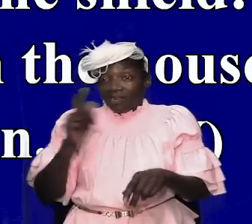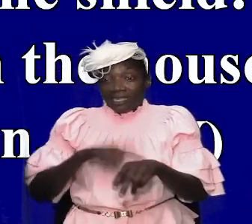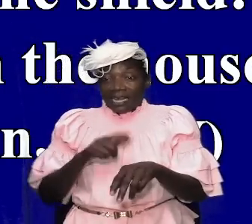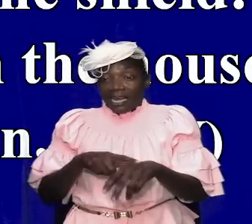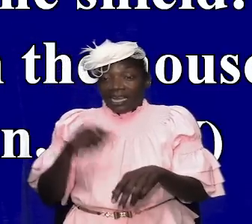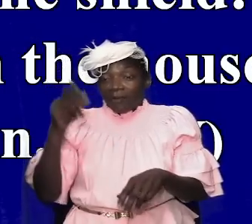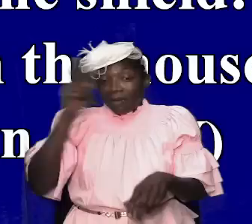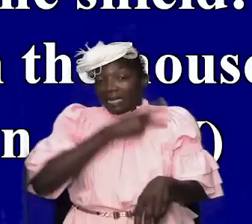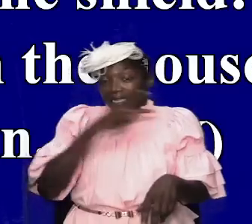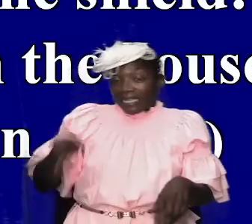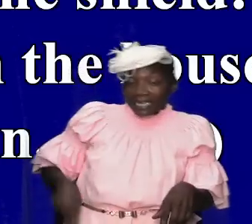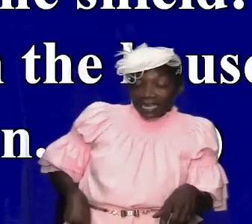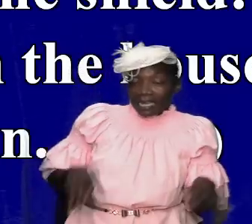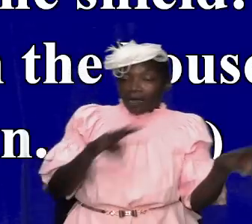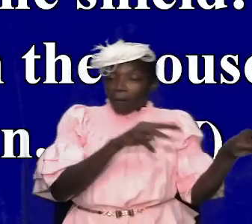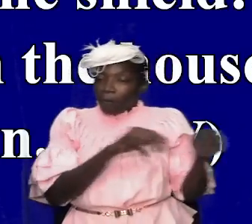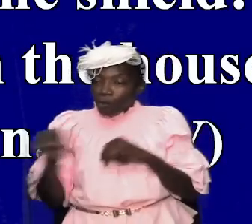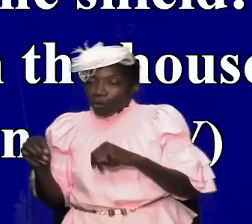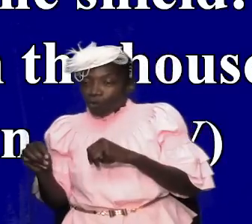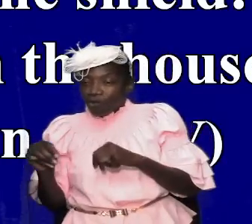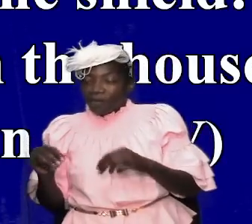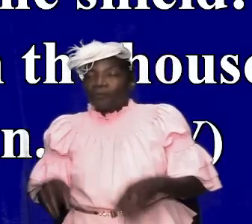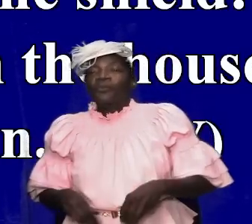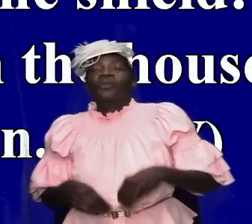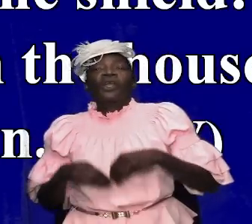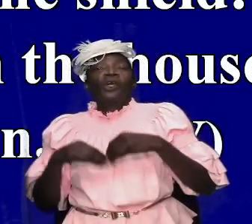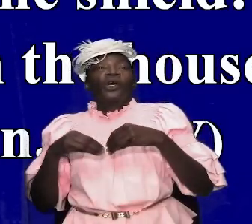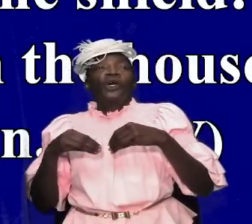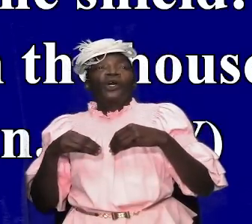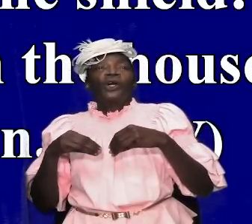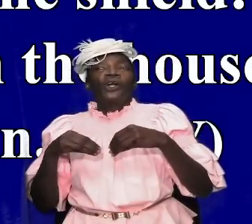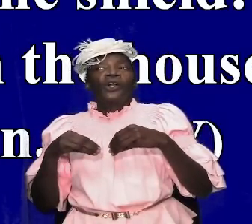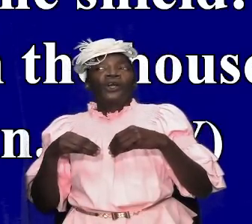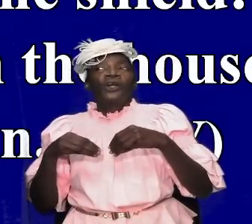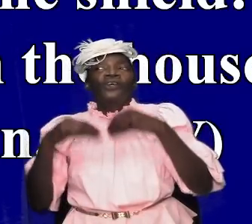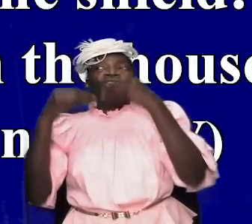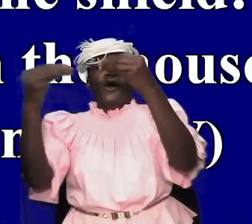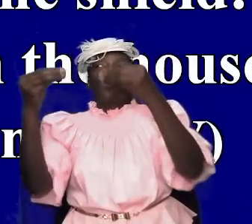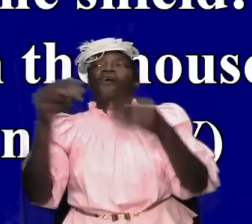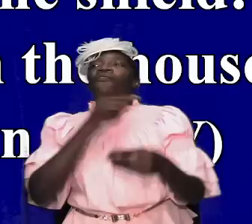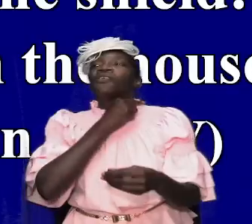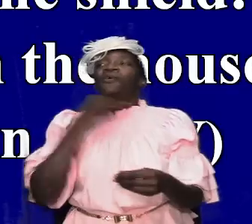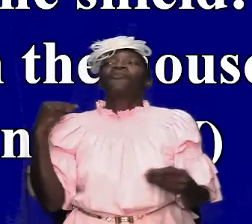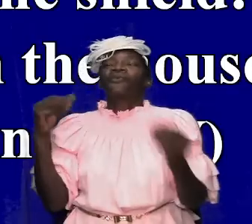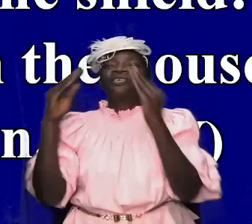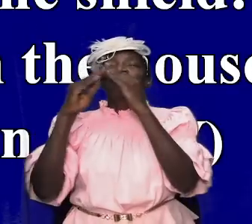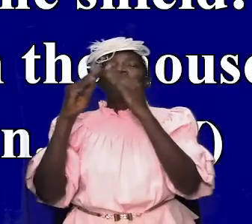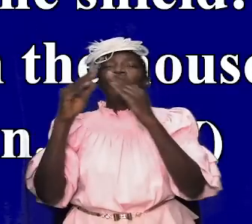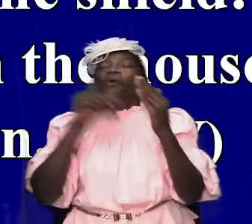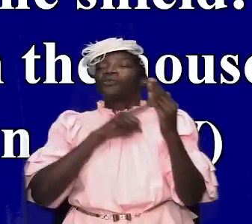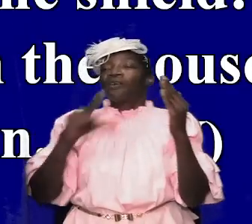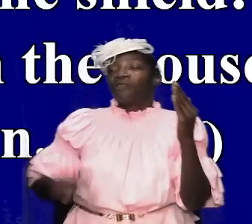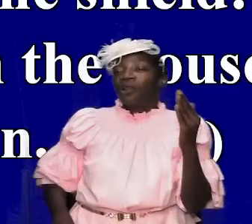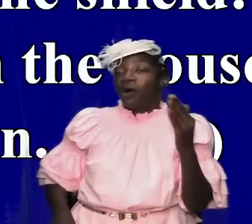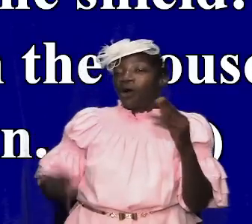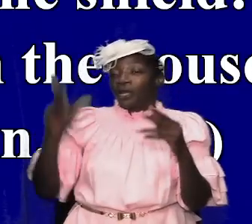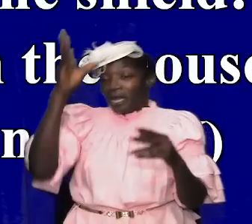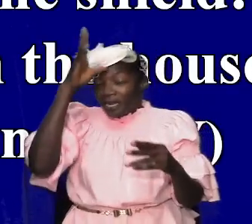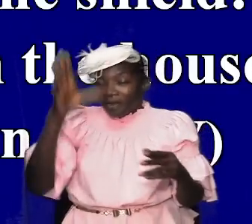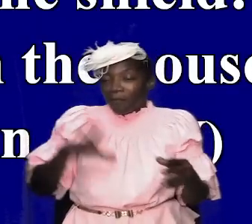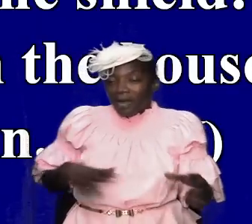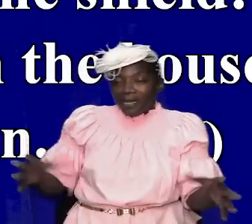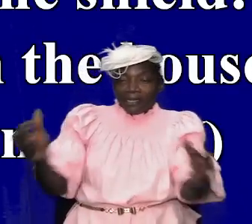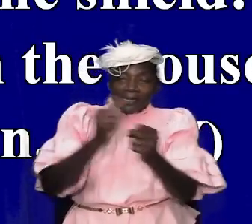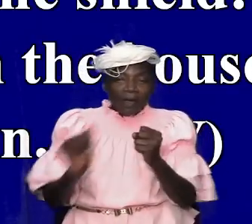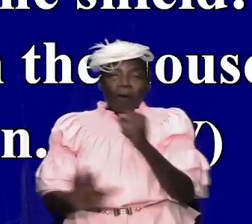moving to go down to offer with the priests at the house of the lord those men took up those shields